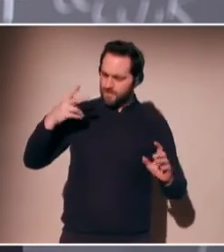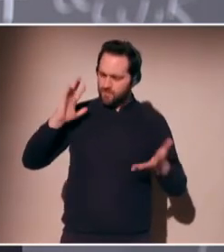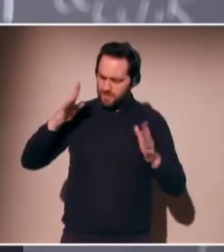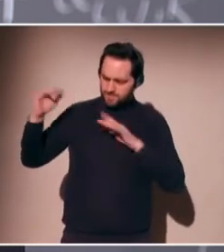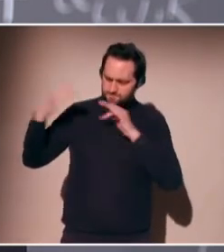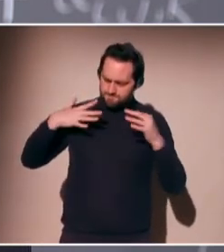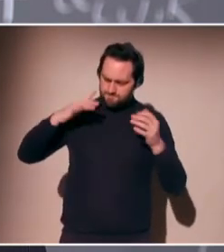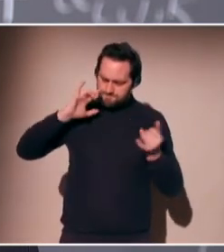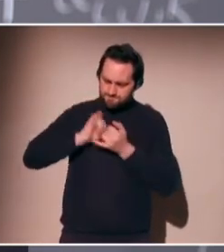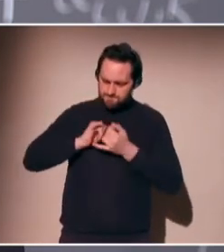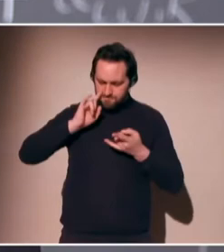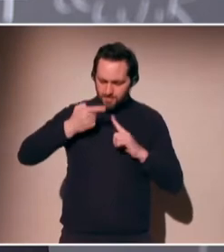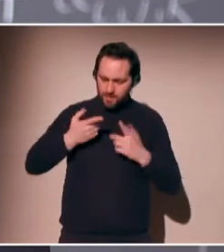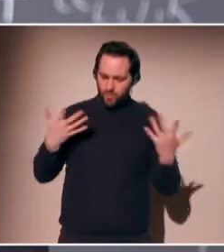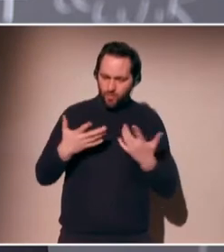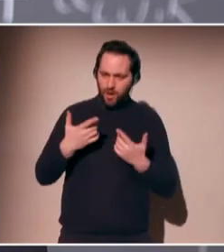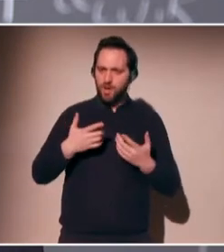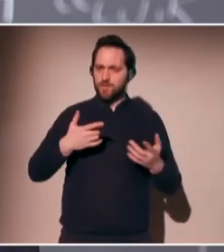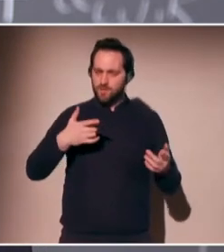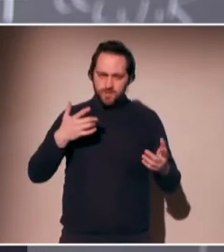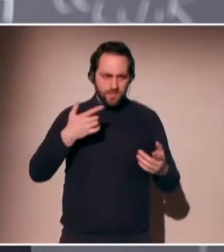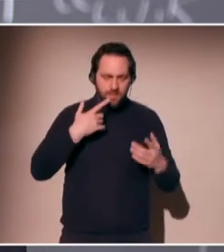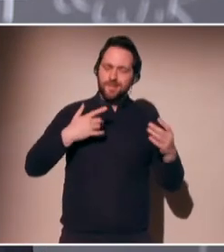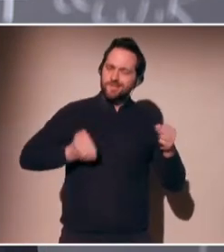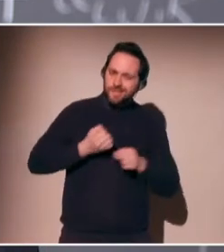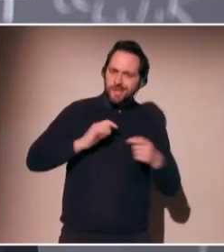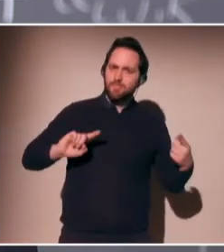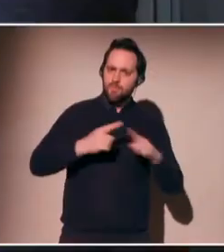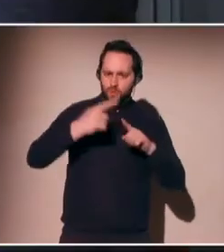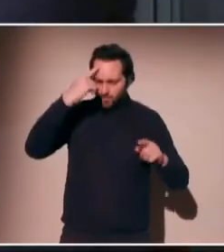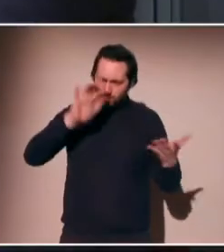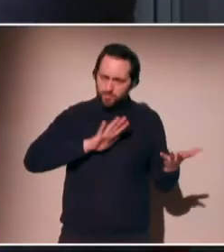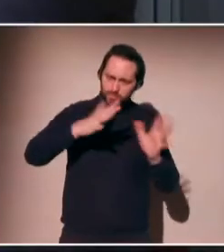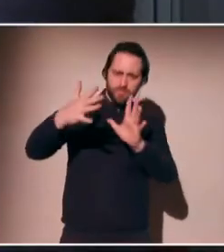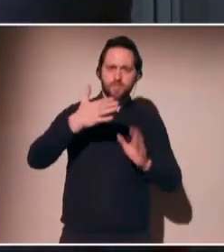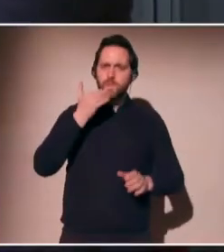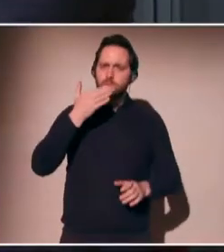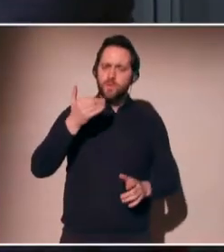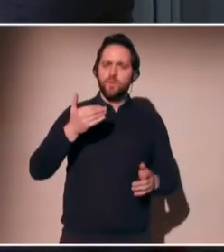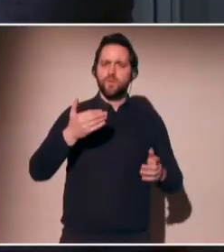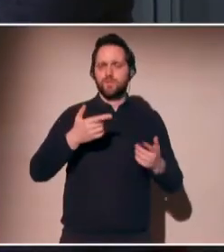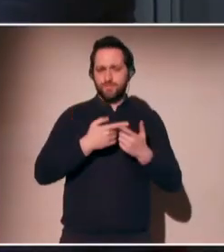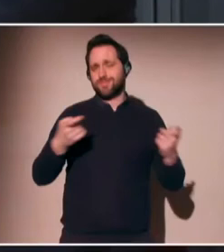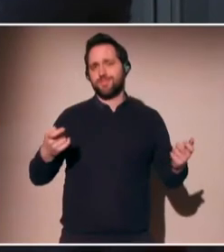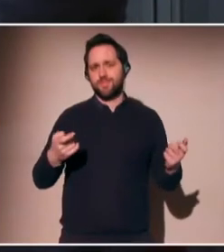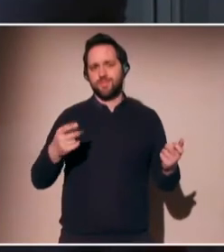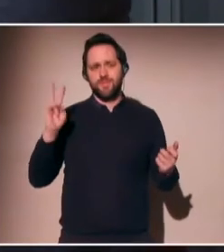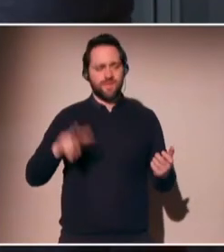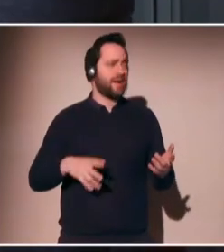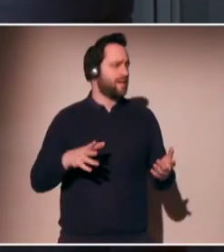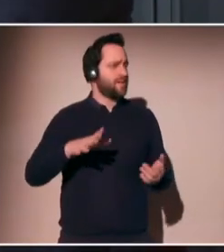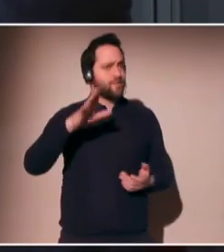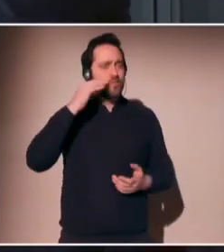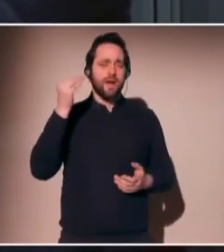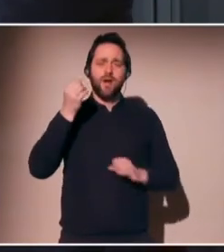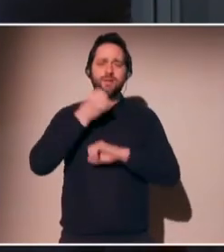So we should monitor the deviations, monitor these slippages, and try and correct them. And I